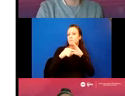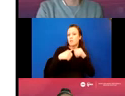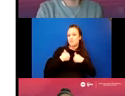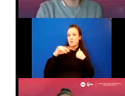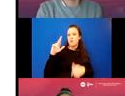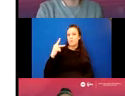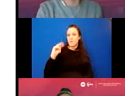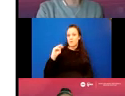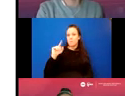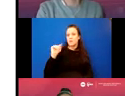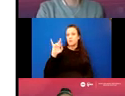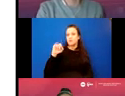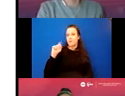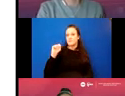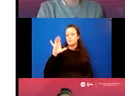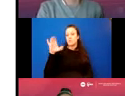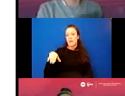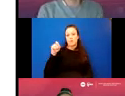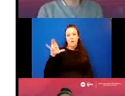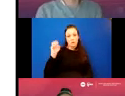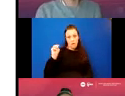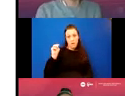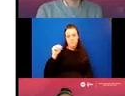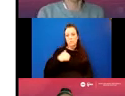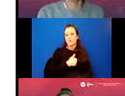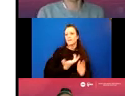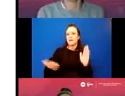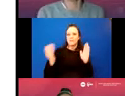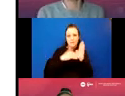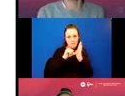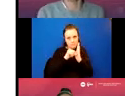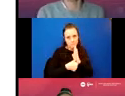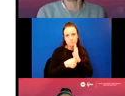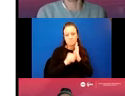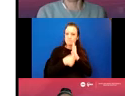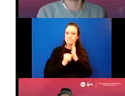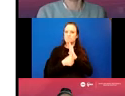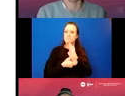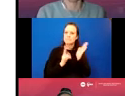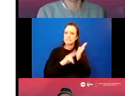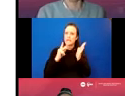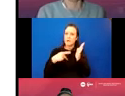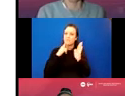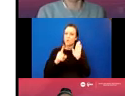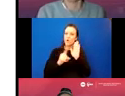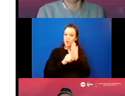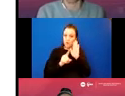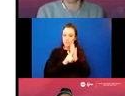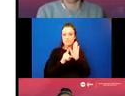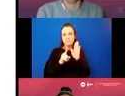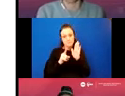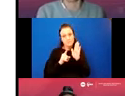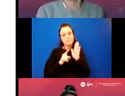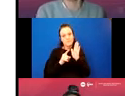RPM at transitchicago.com. Uh, we again implore you to sign up for alerts. Uh, that is the best way to know